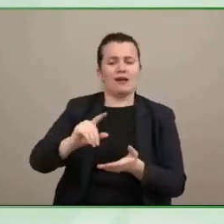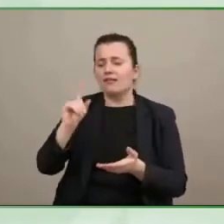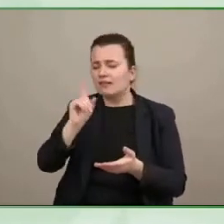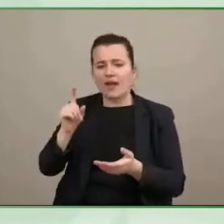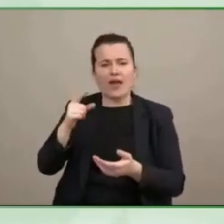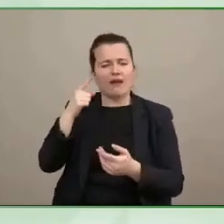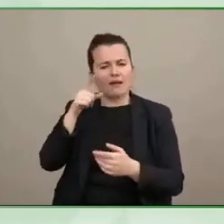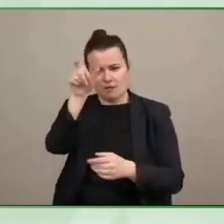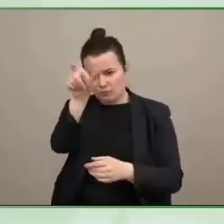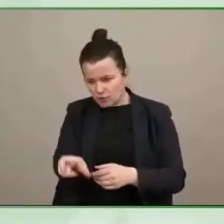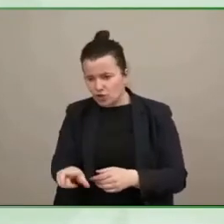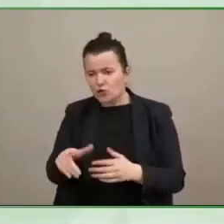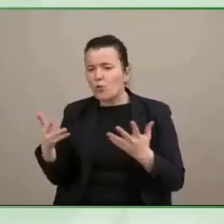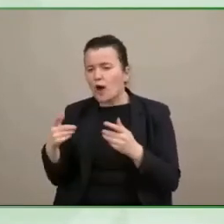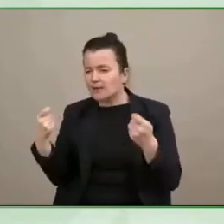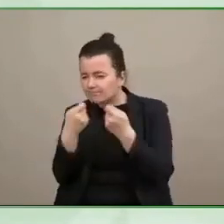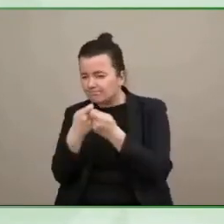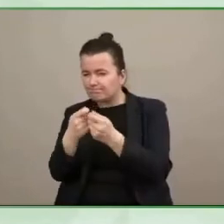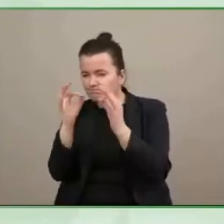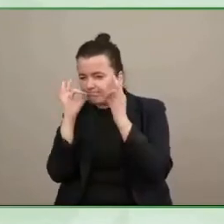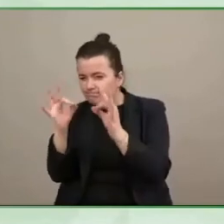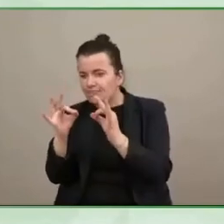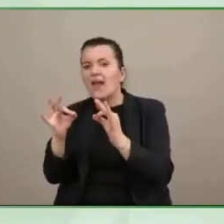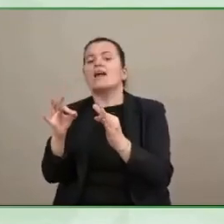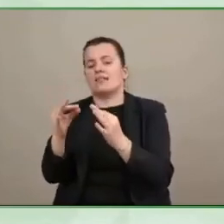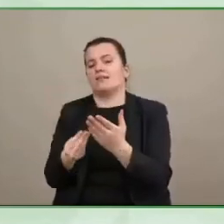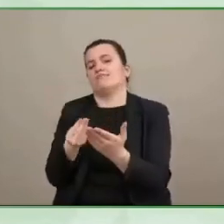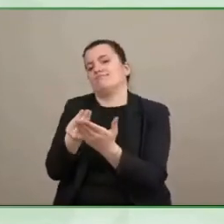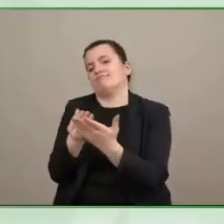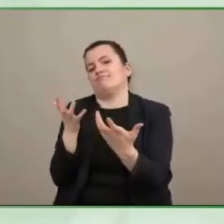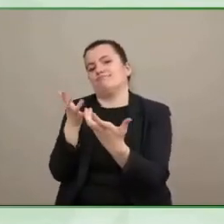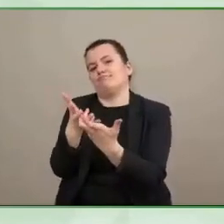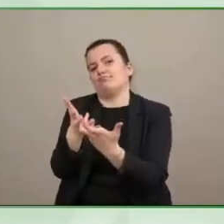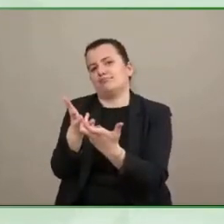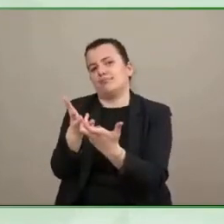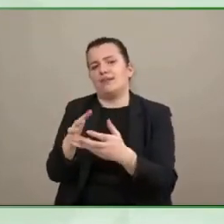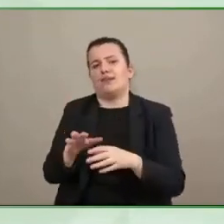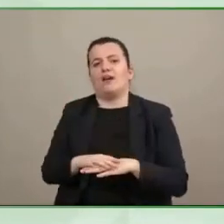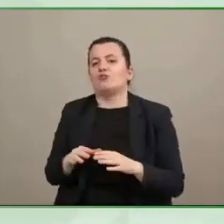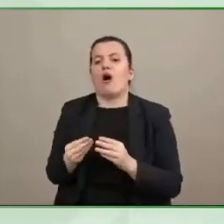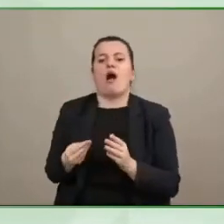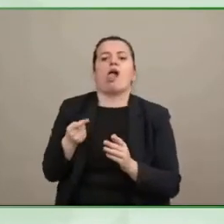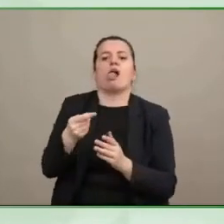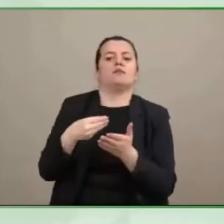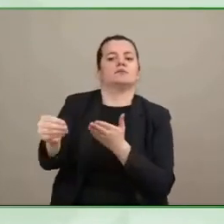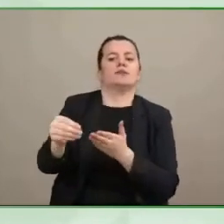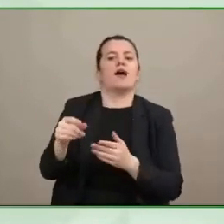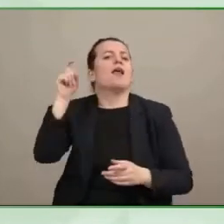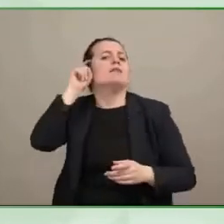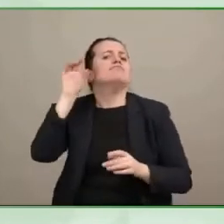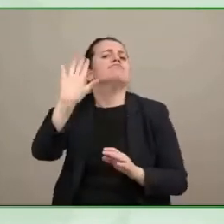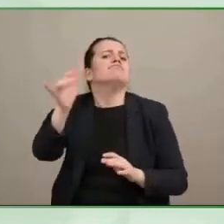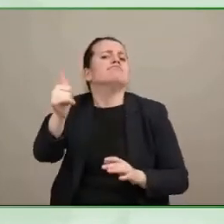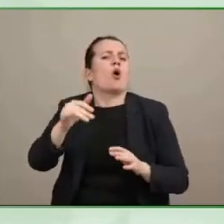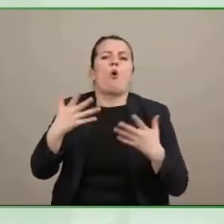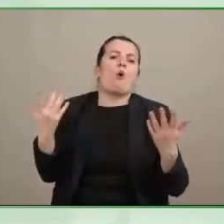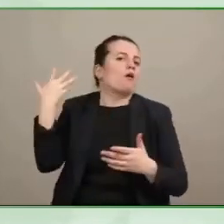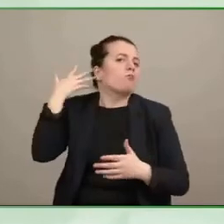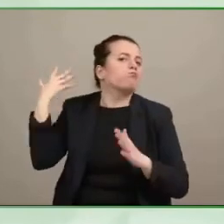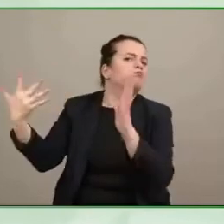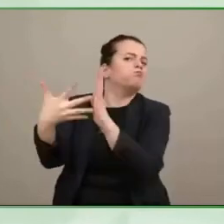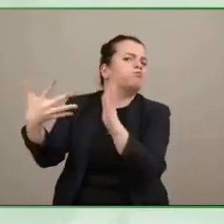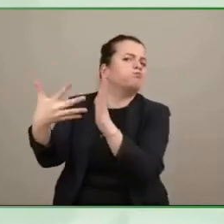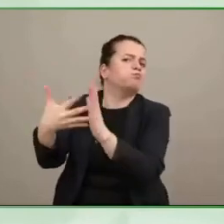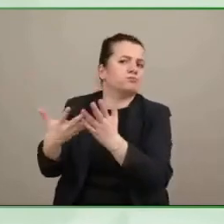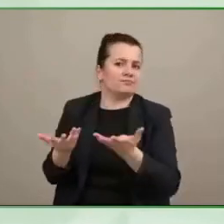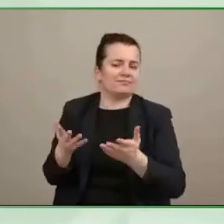person who needs an aid or um some some support so i think i hope i got it right